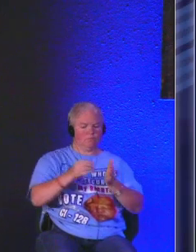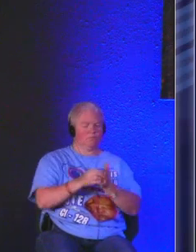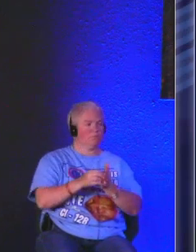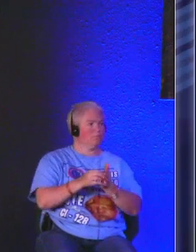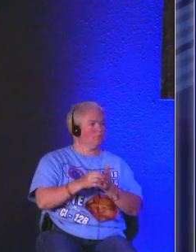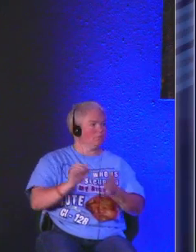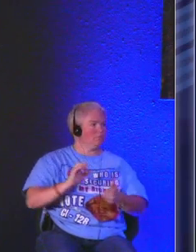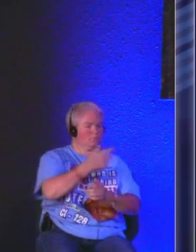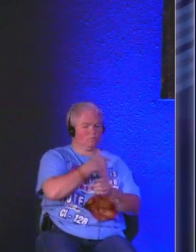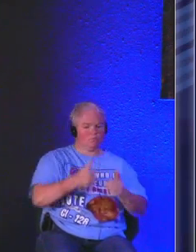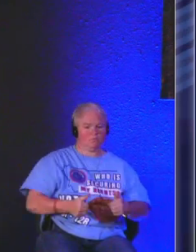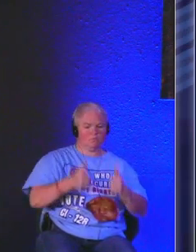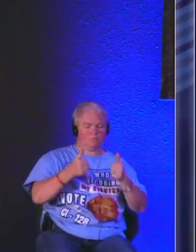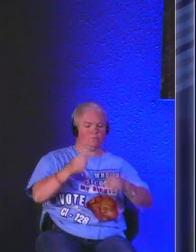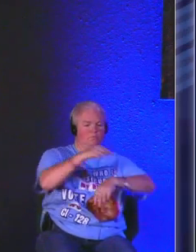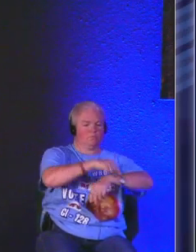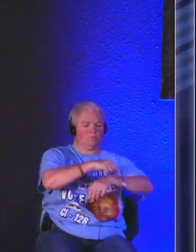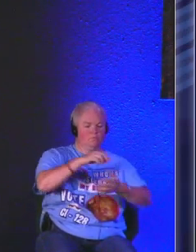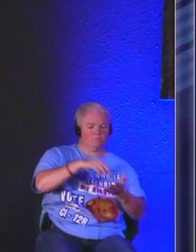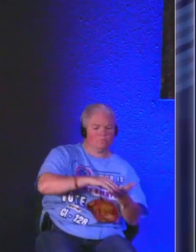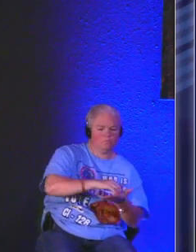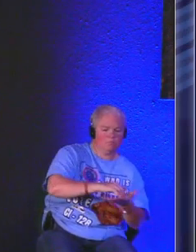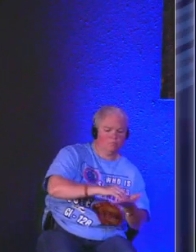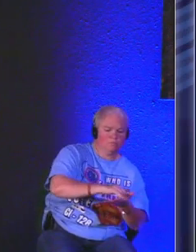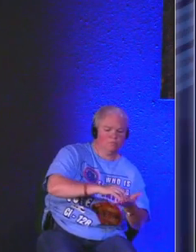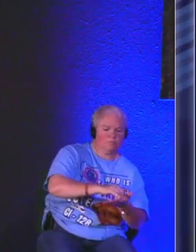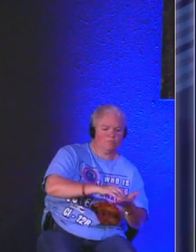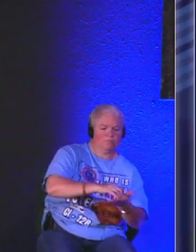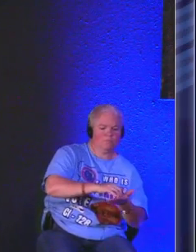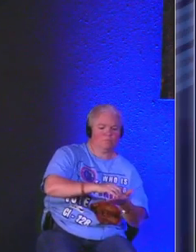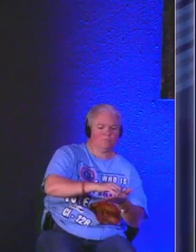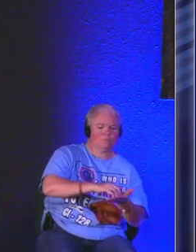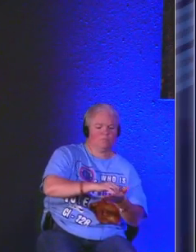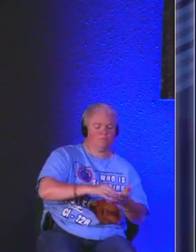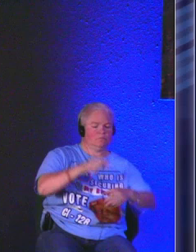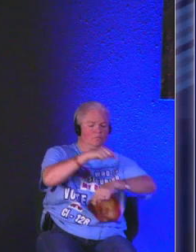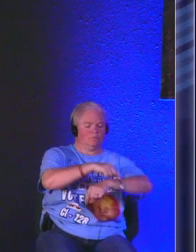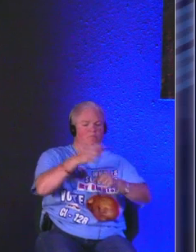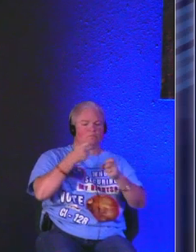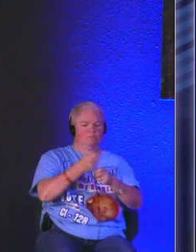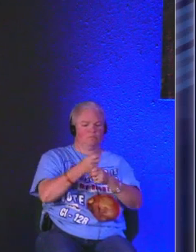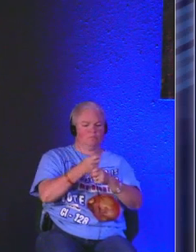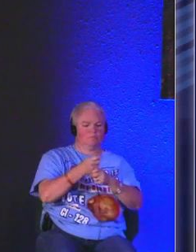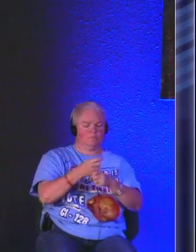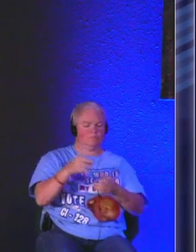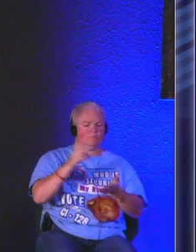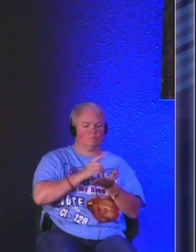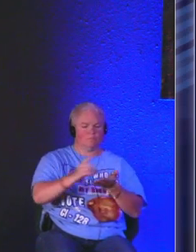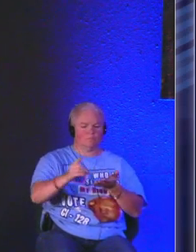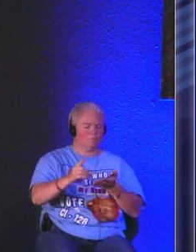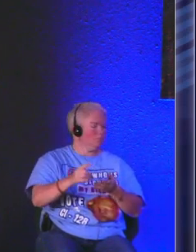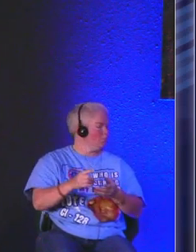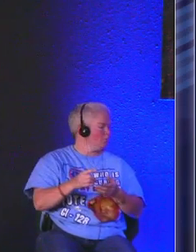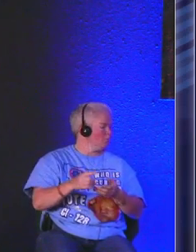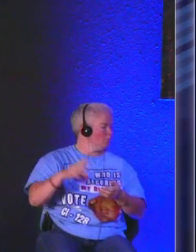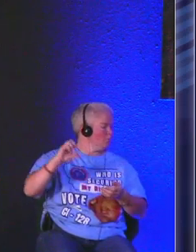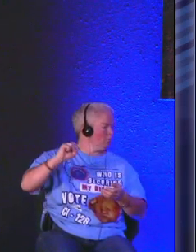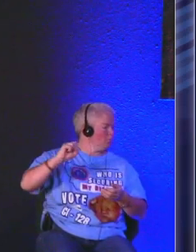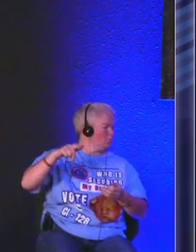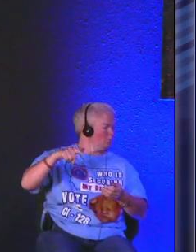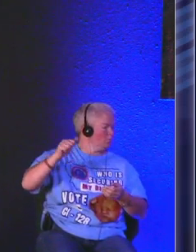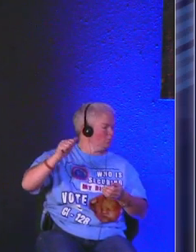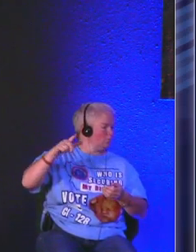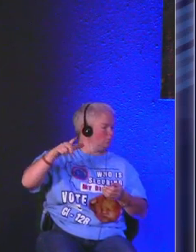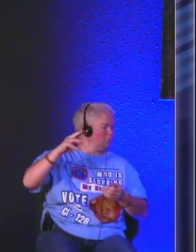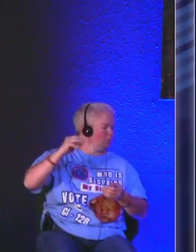we are living in a time of weariness sometimes it's just hard to get through the week Psalms 23